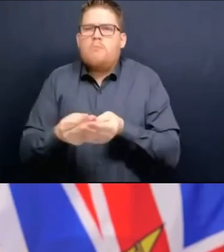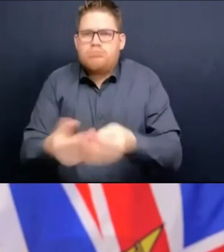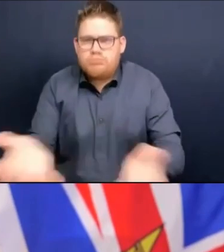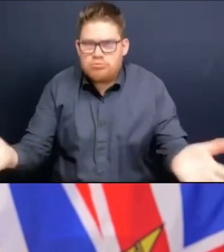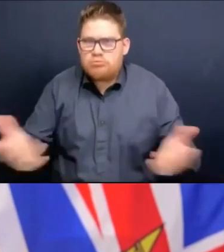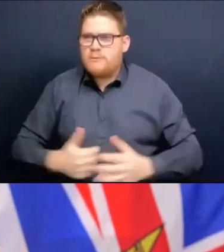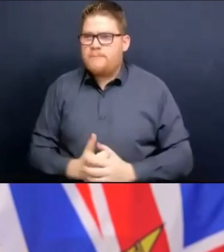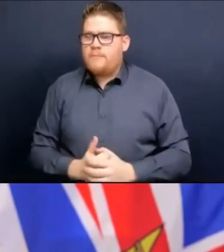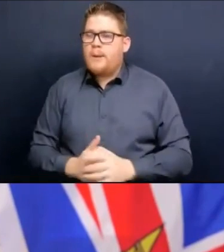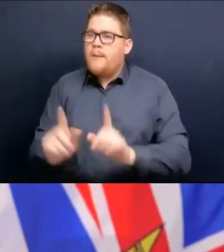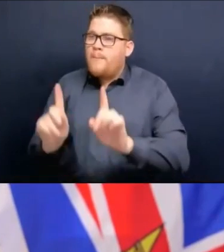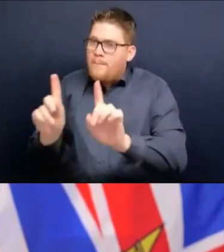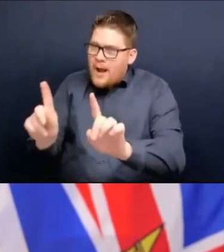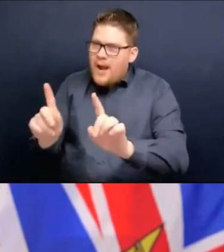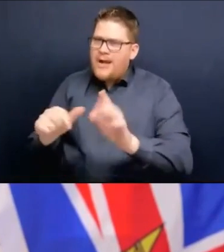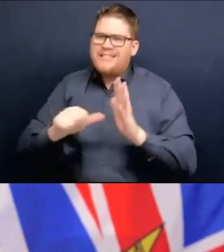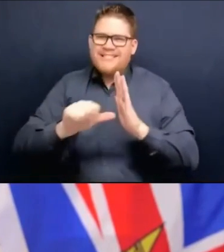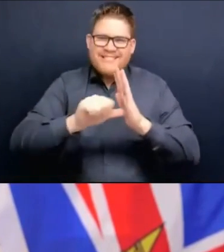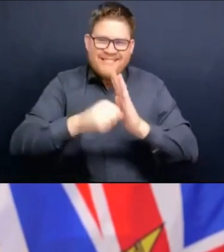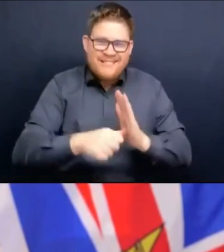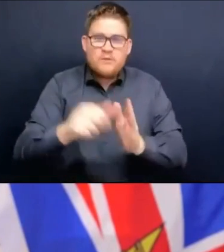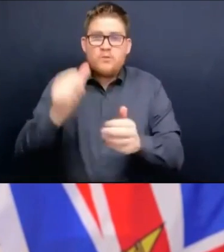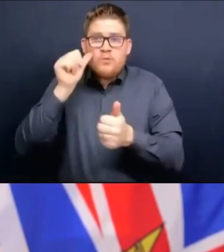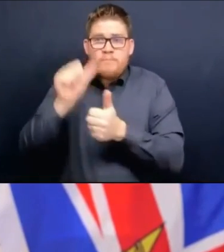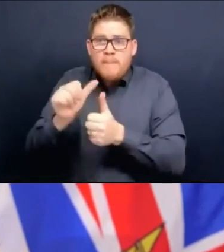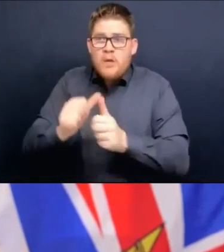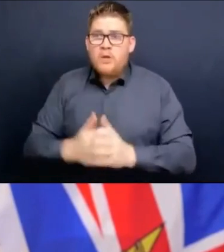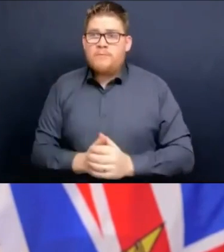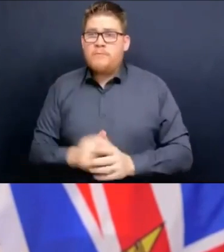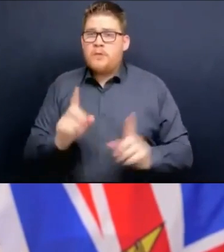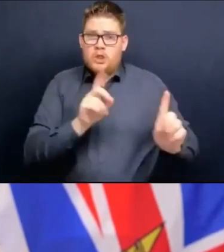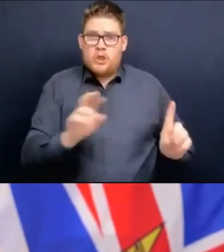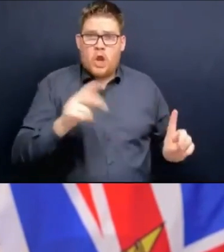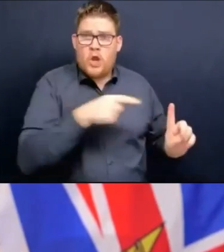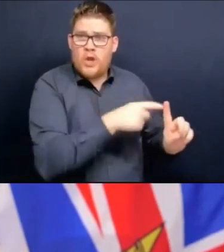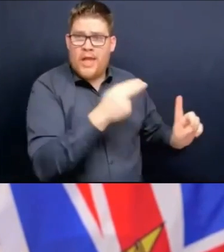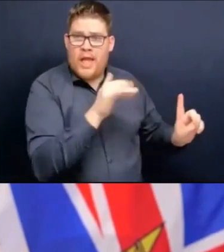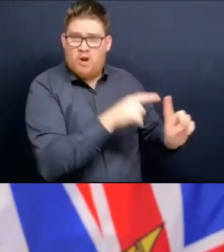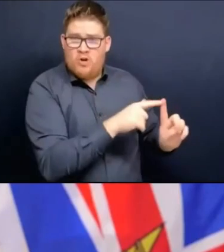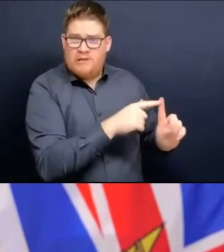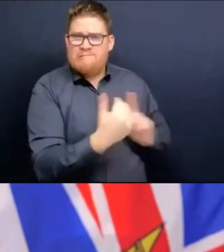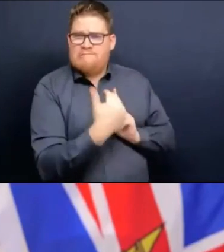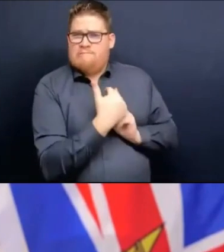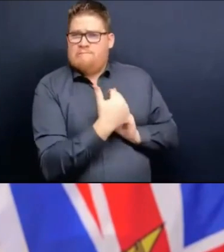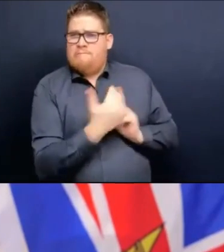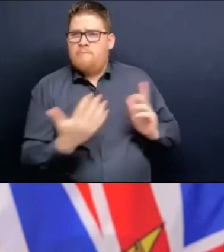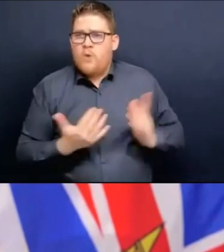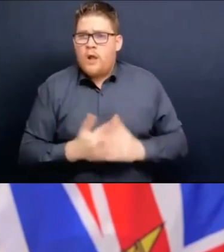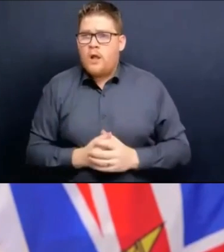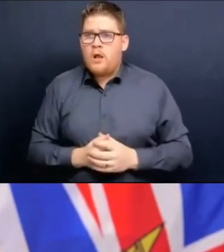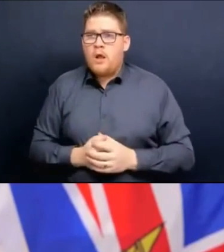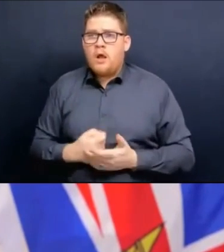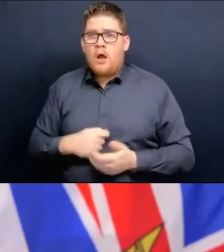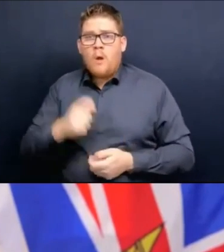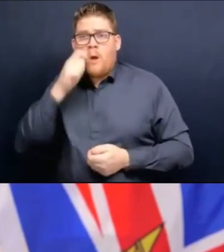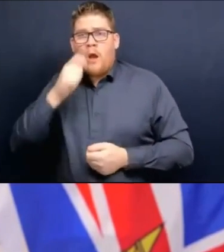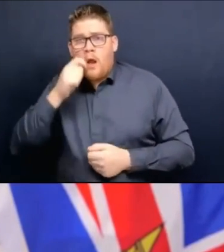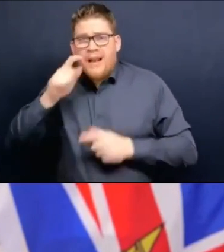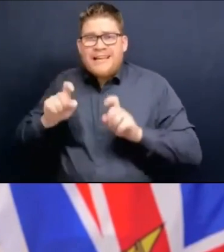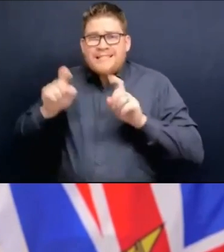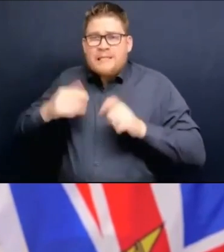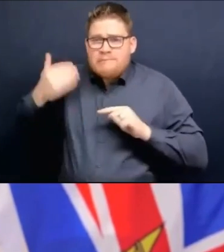remember, I know Dr. Henry will remind us that testing continues to be something we do when we have symptoms. That hasn't changed.